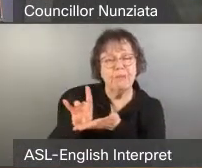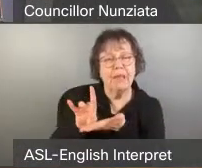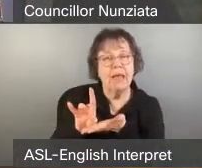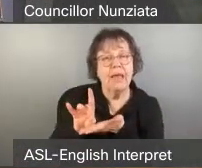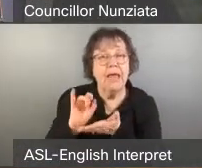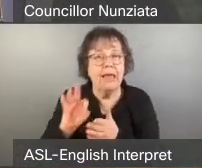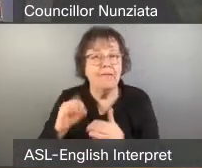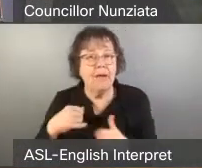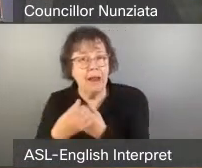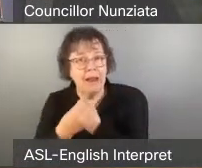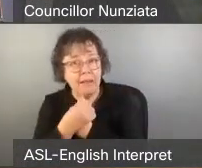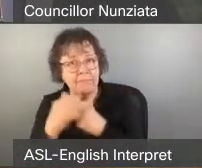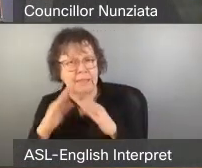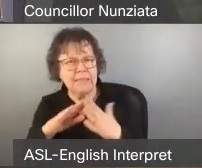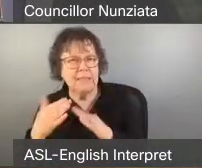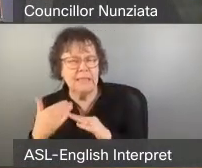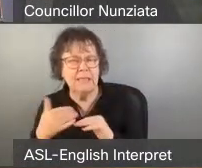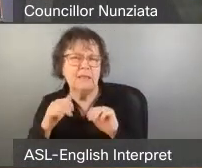afford it.